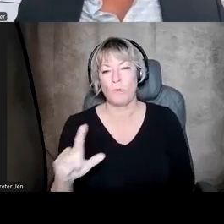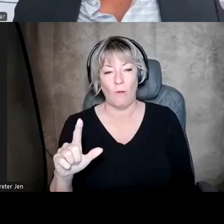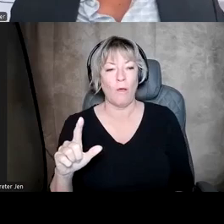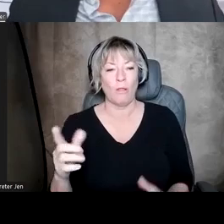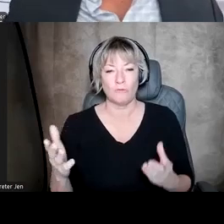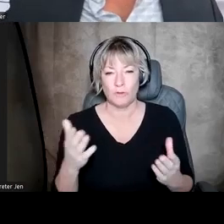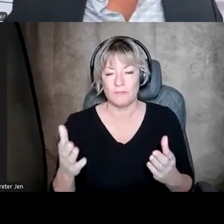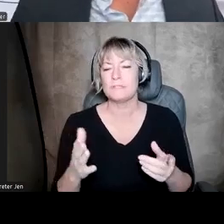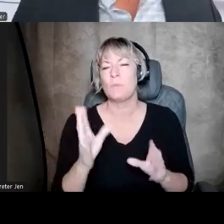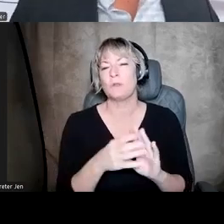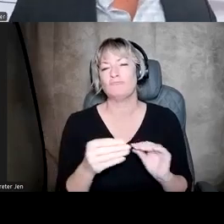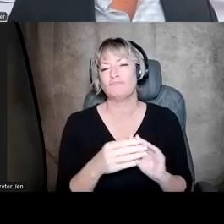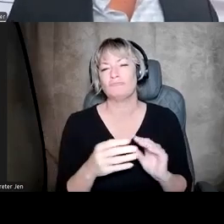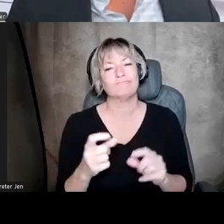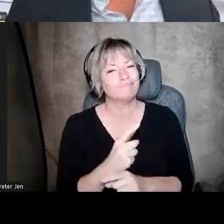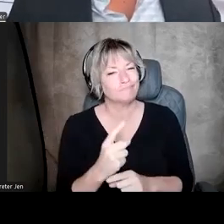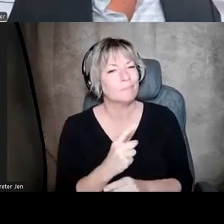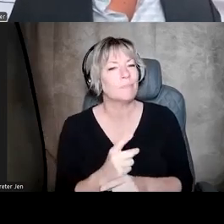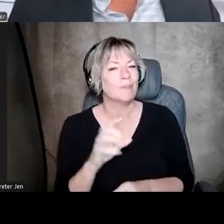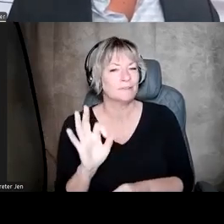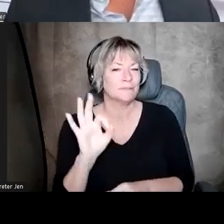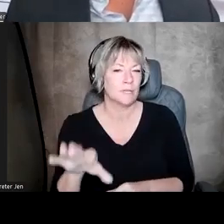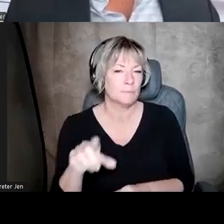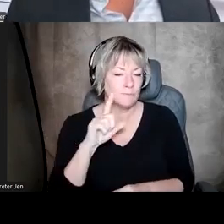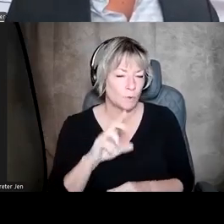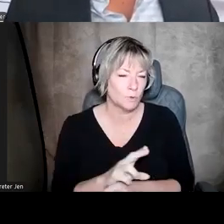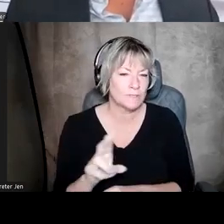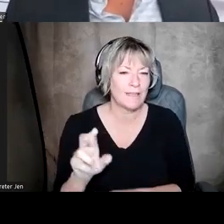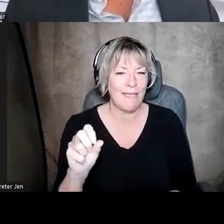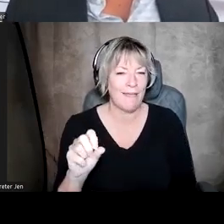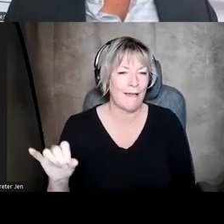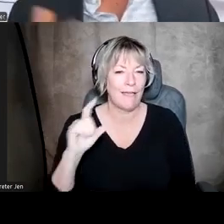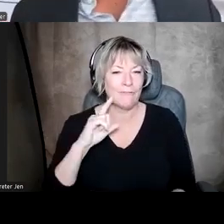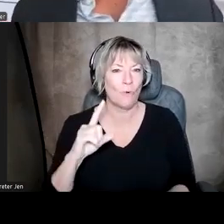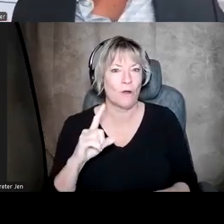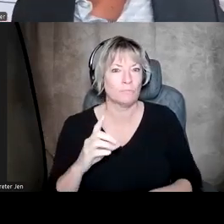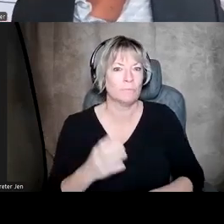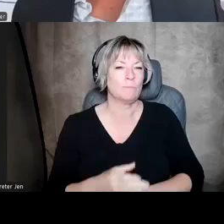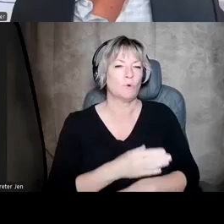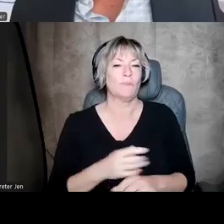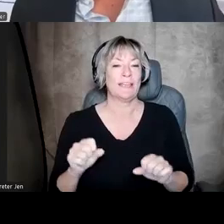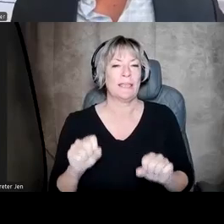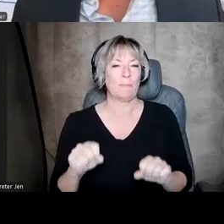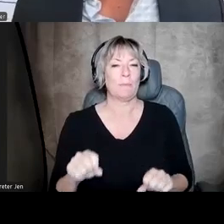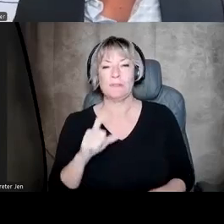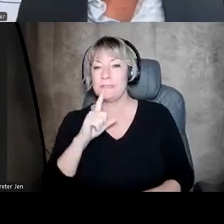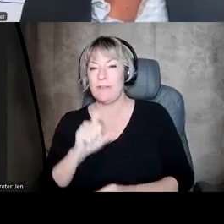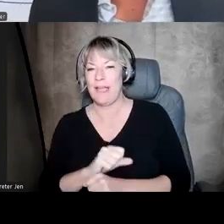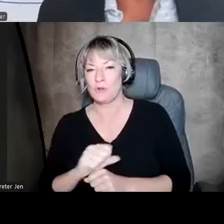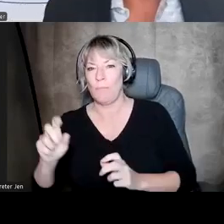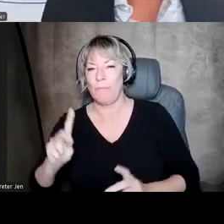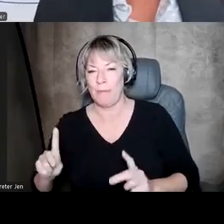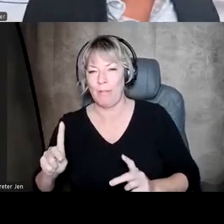practical tips for using artificial intelligence to expand the capabilities of our real intelligence in our everyday